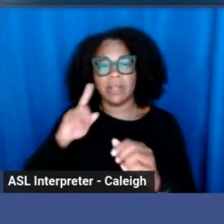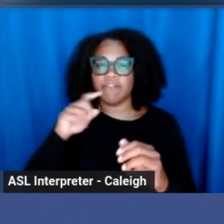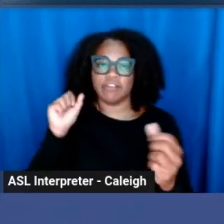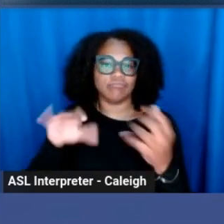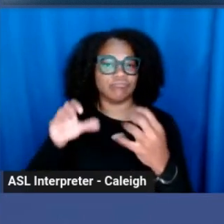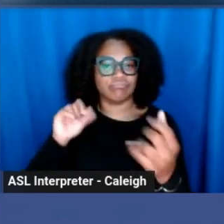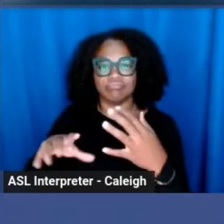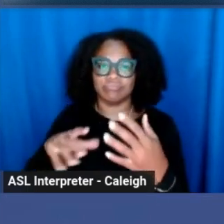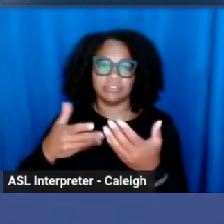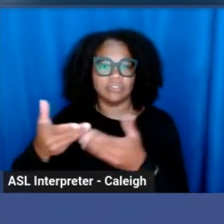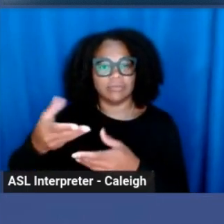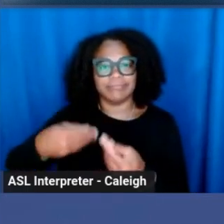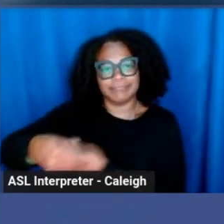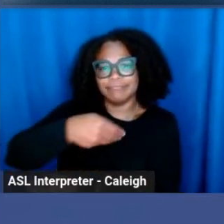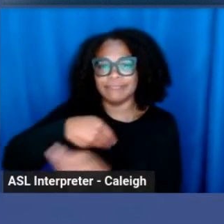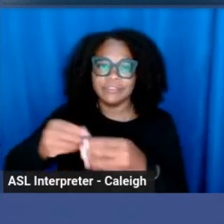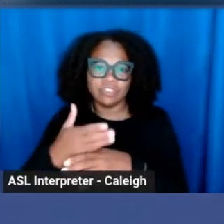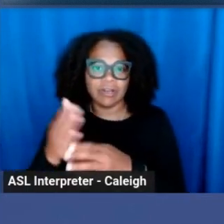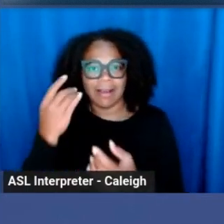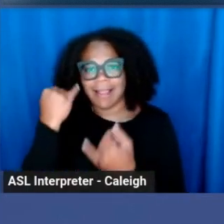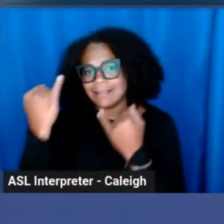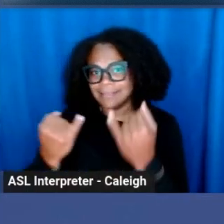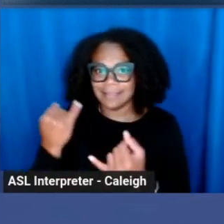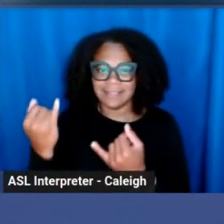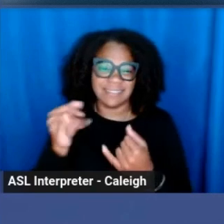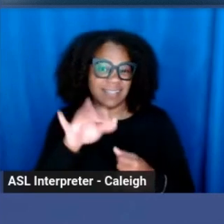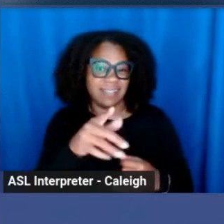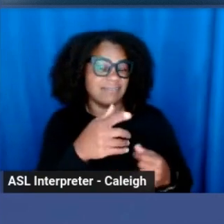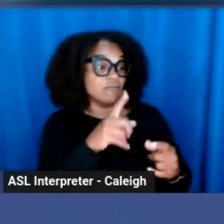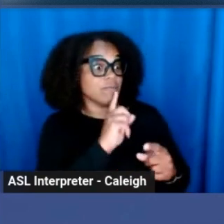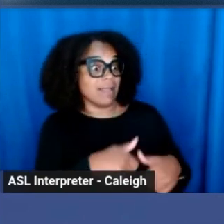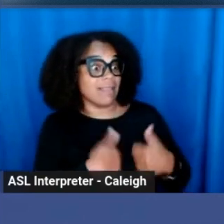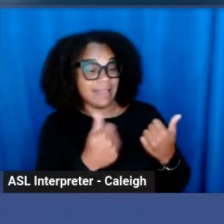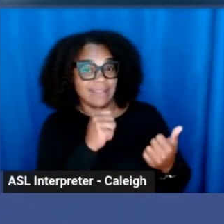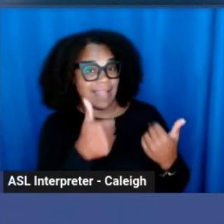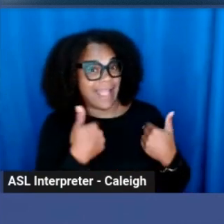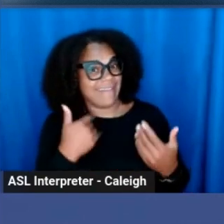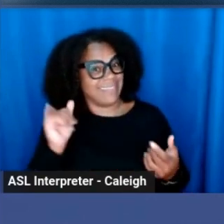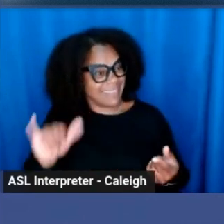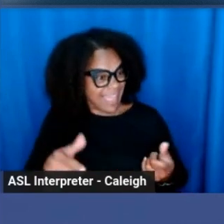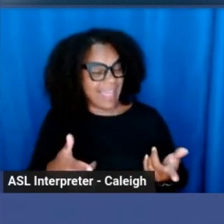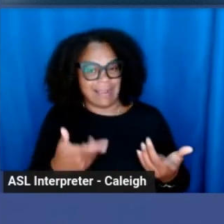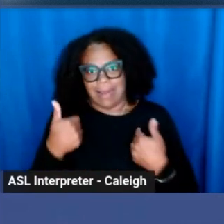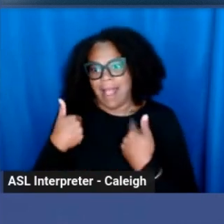have that community around you in life, real life.